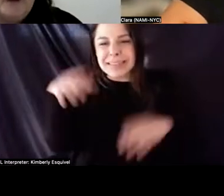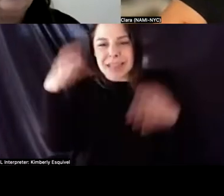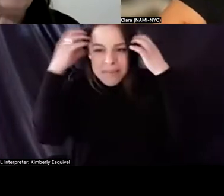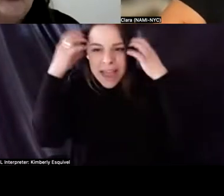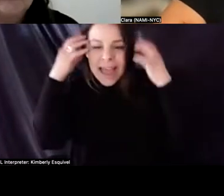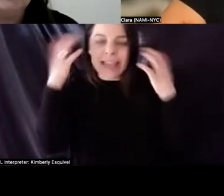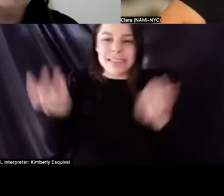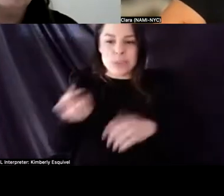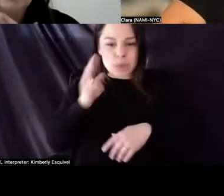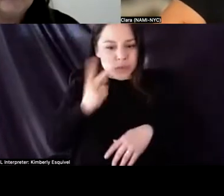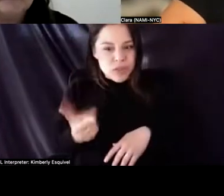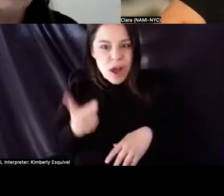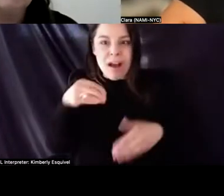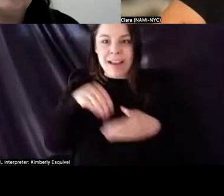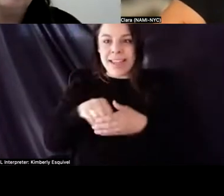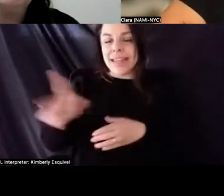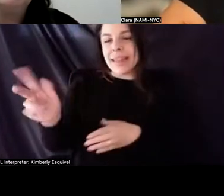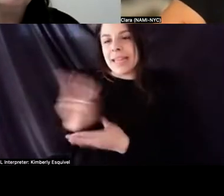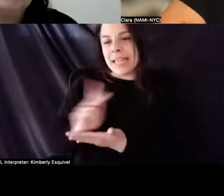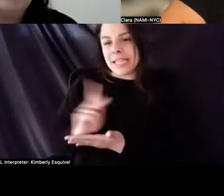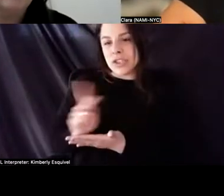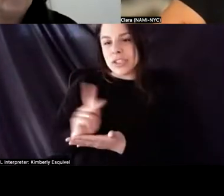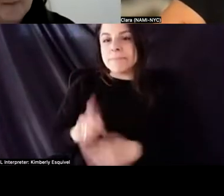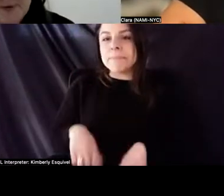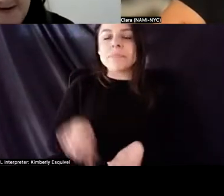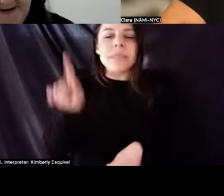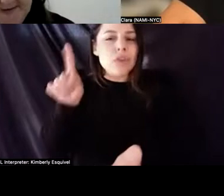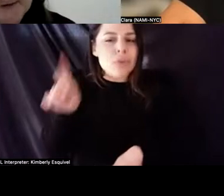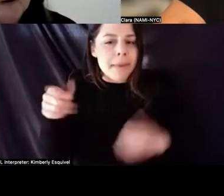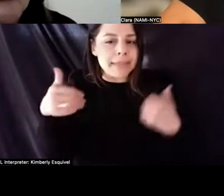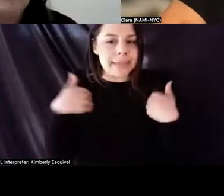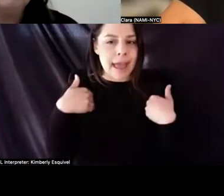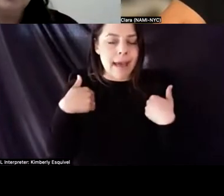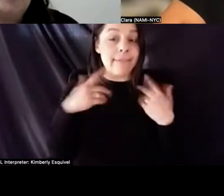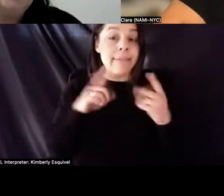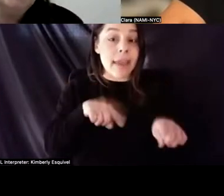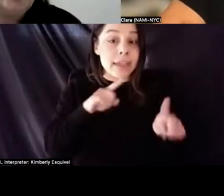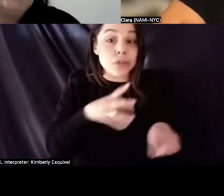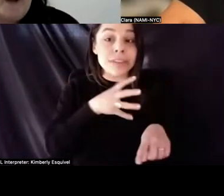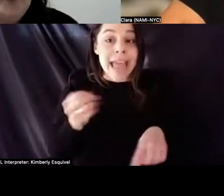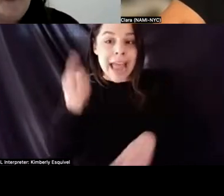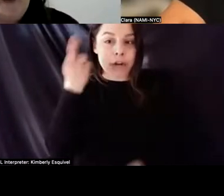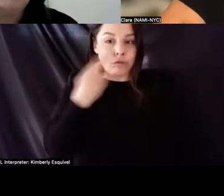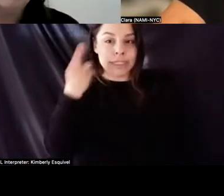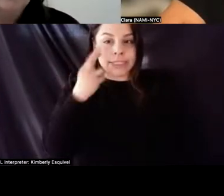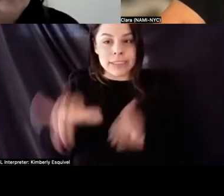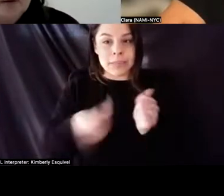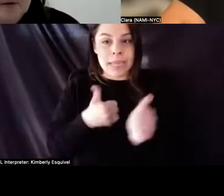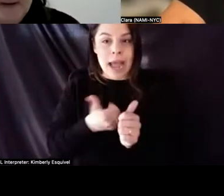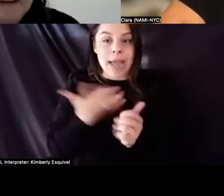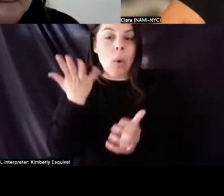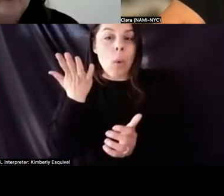be able to have the answers and the reasons and be able to present them professionally as to why you turned down that